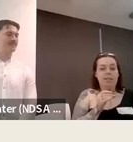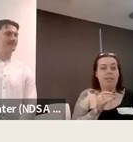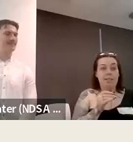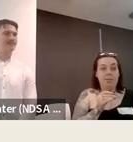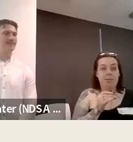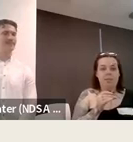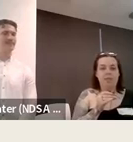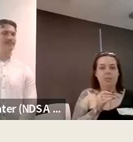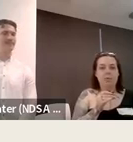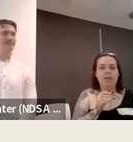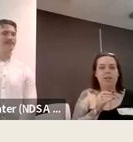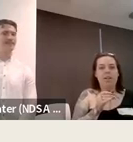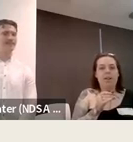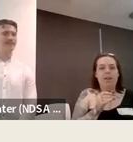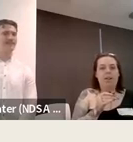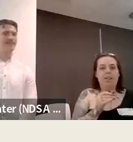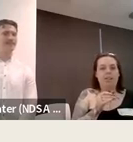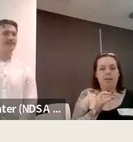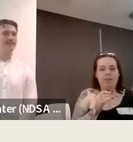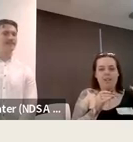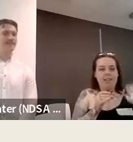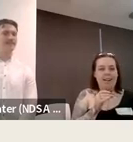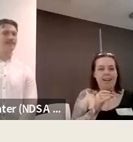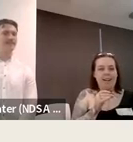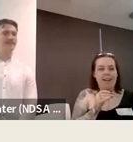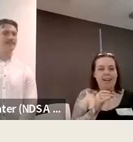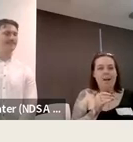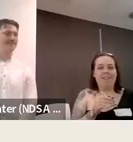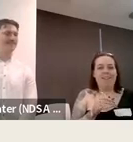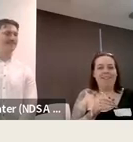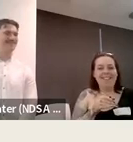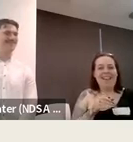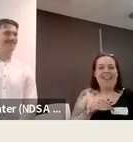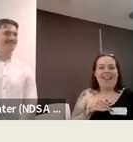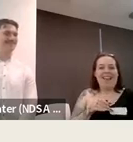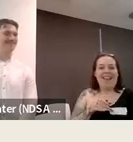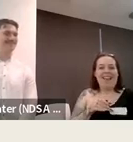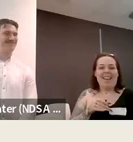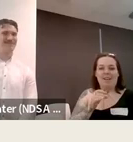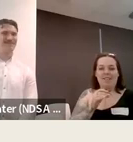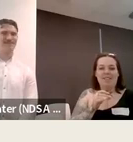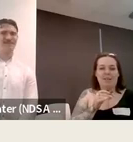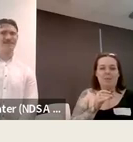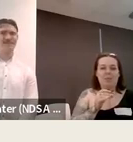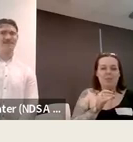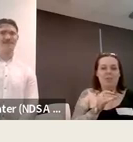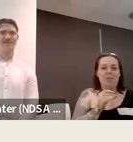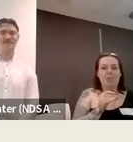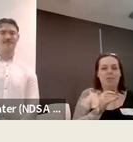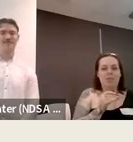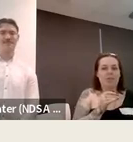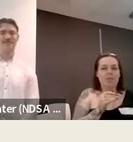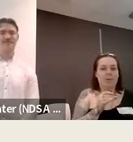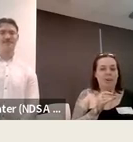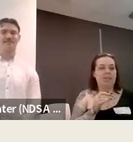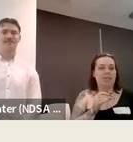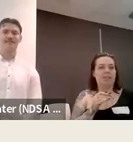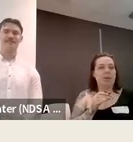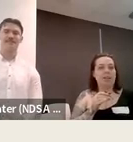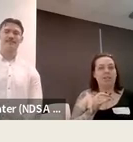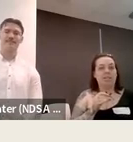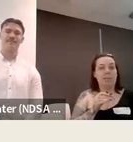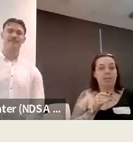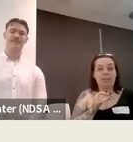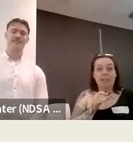group has another disabled student as well as their co-chair hi and we have other disabled students to voice their